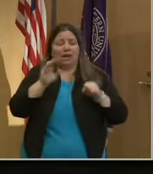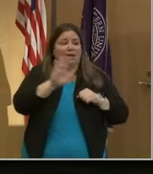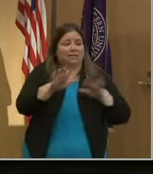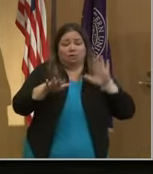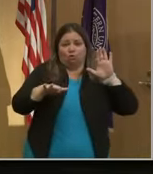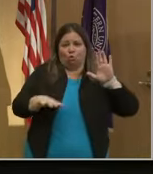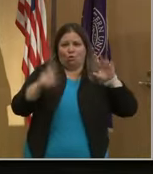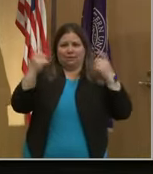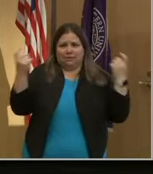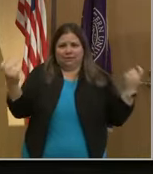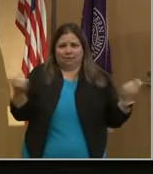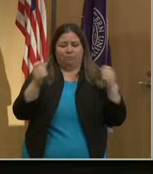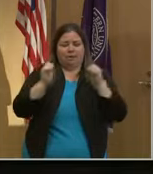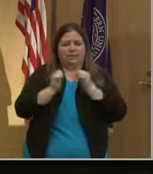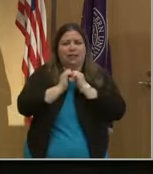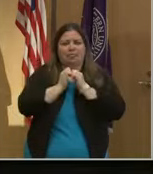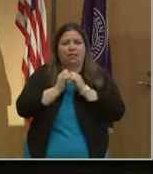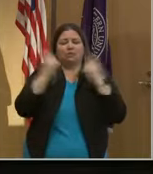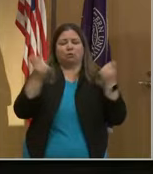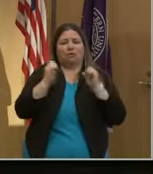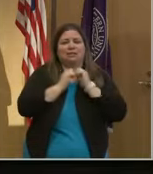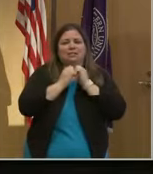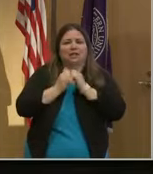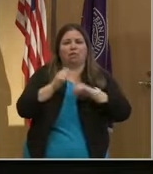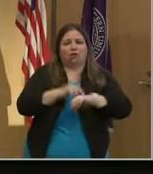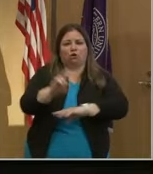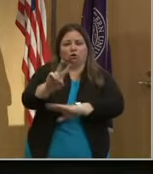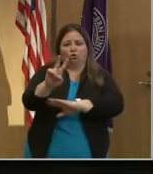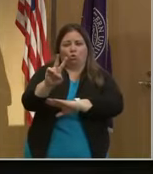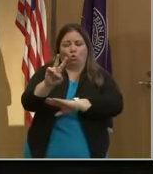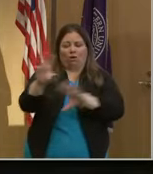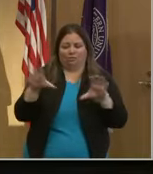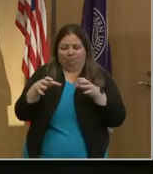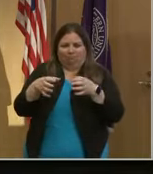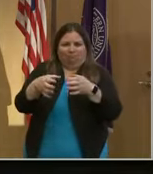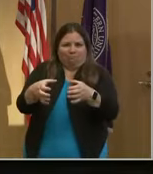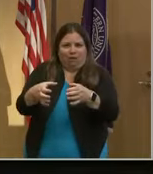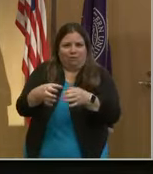then celebrate together starting at 2 p.m. for a community gathering on the Norris East Line.